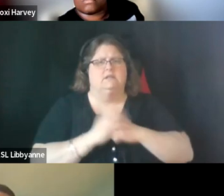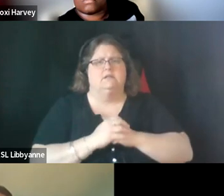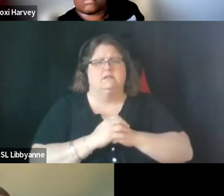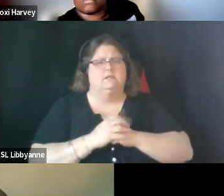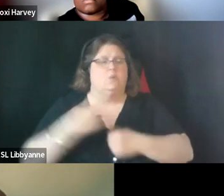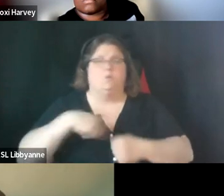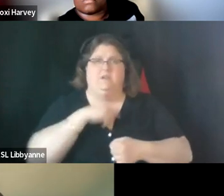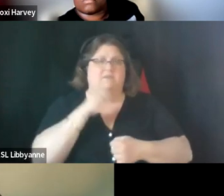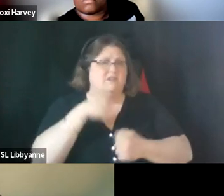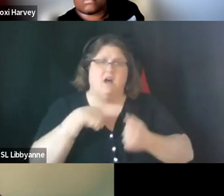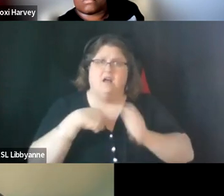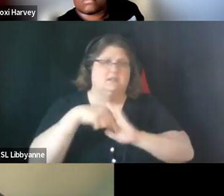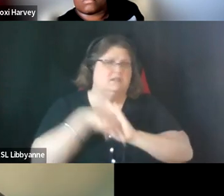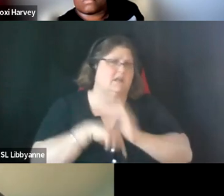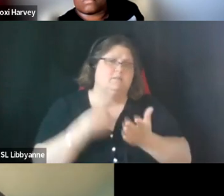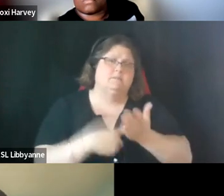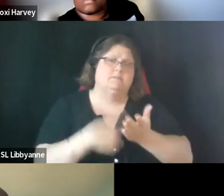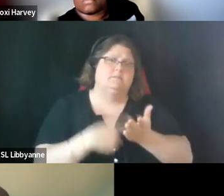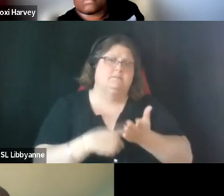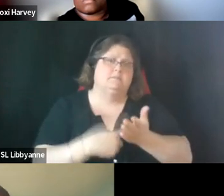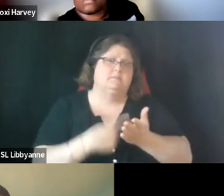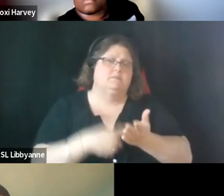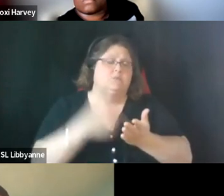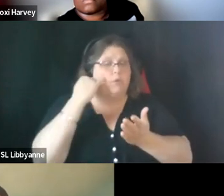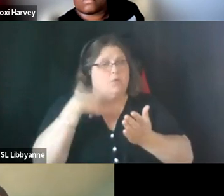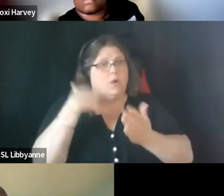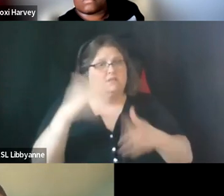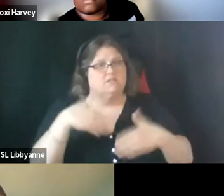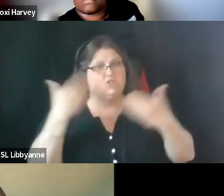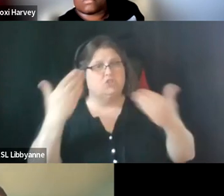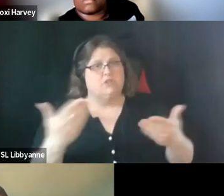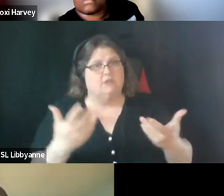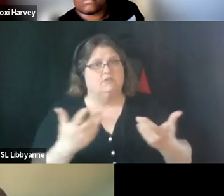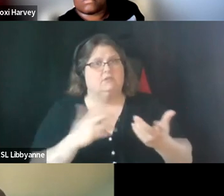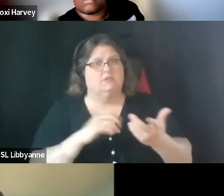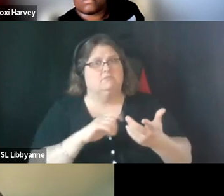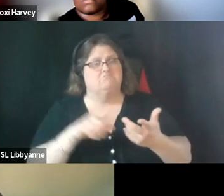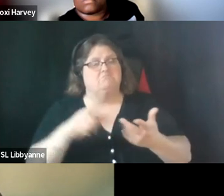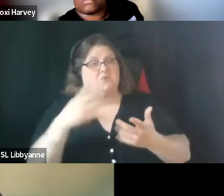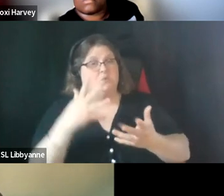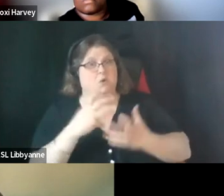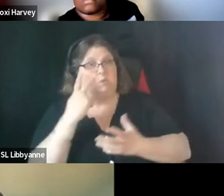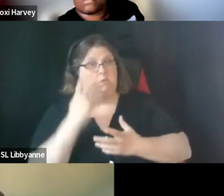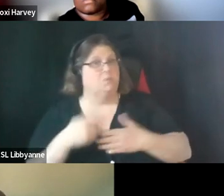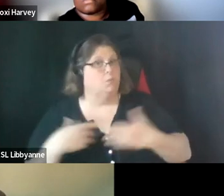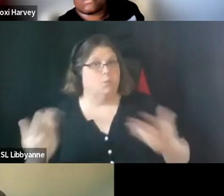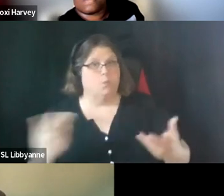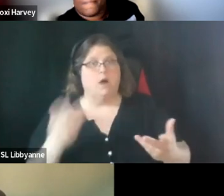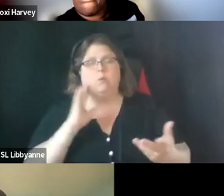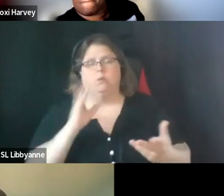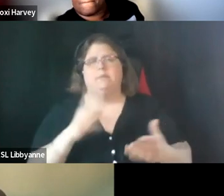too much and talking about it so if you have suggestions for us roxy as to how you would like to see it that would be useful for you